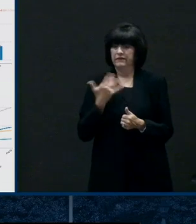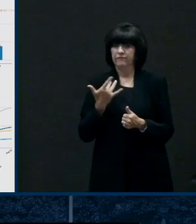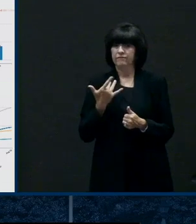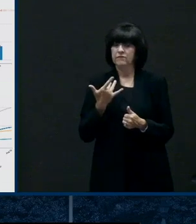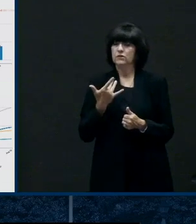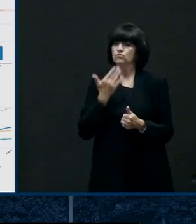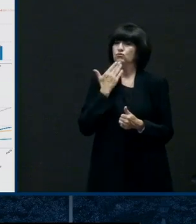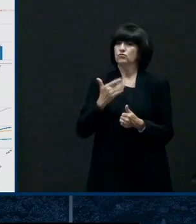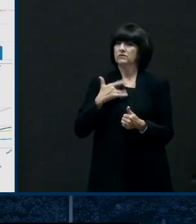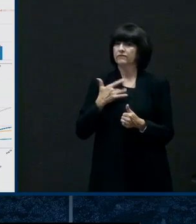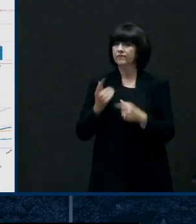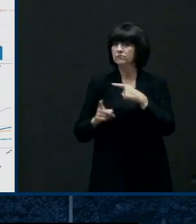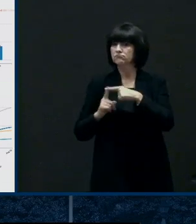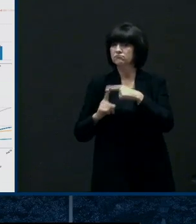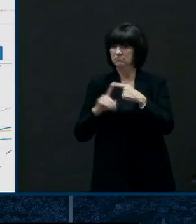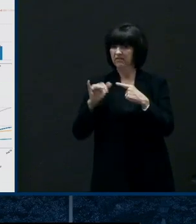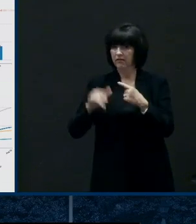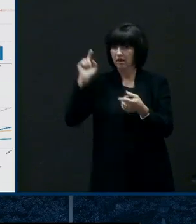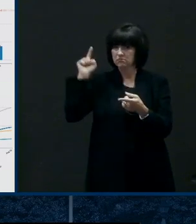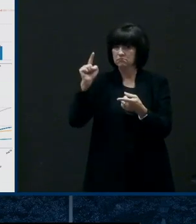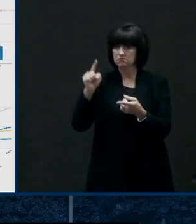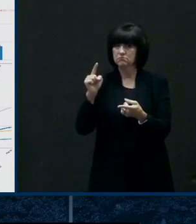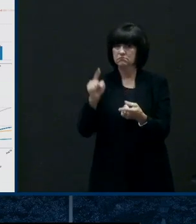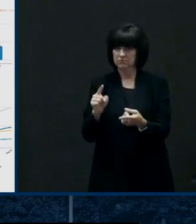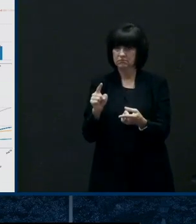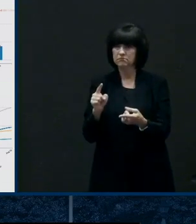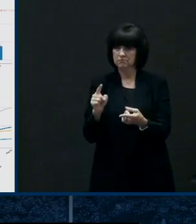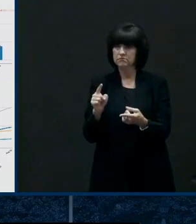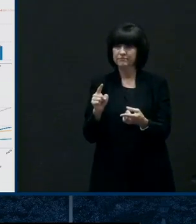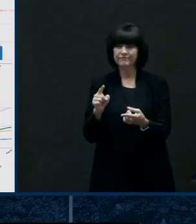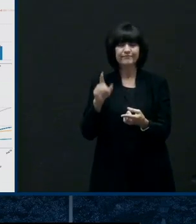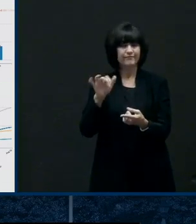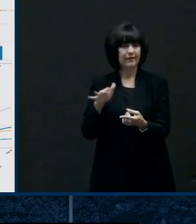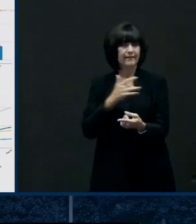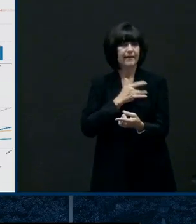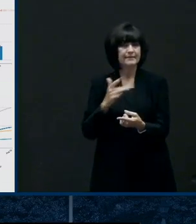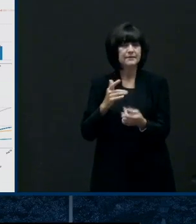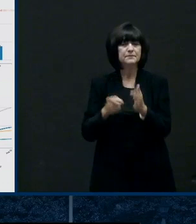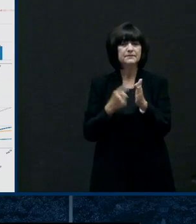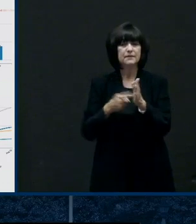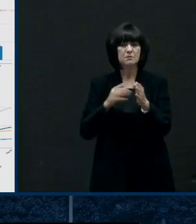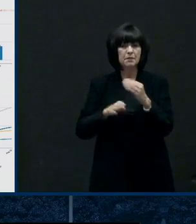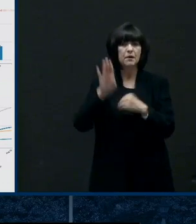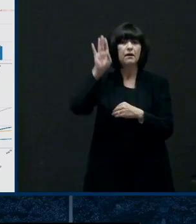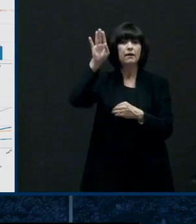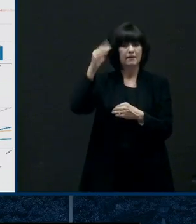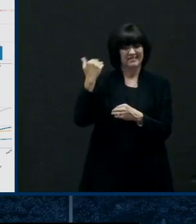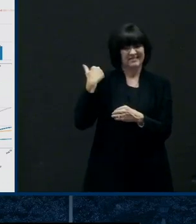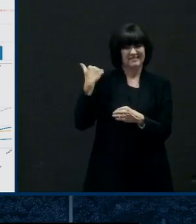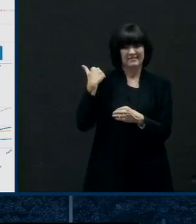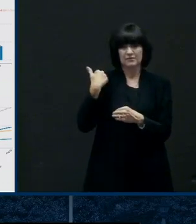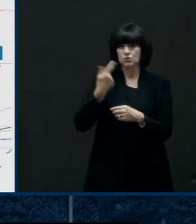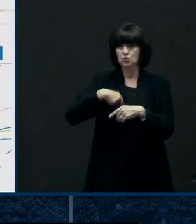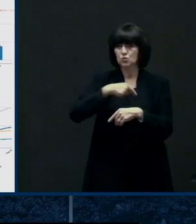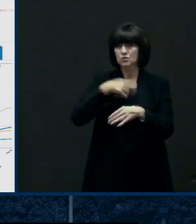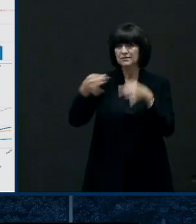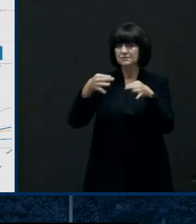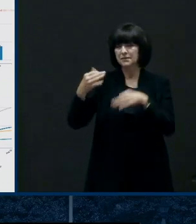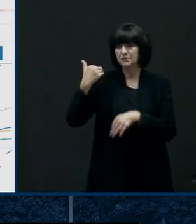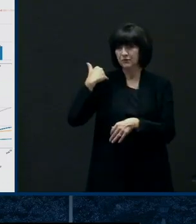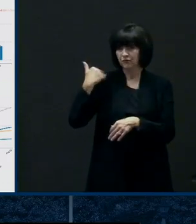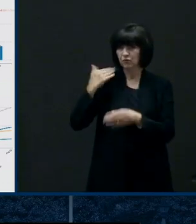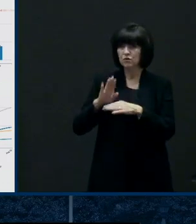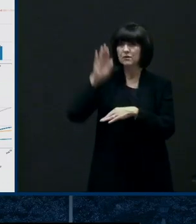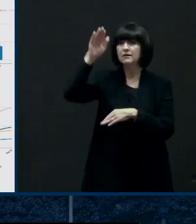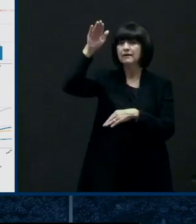see uh the classic uh peak uh and then improvement the flattening of the curve the little uptick that